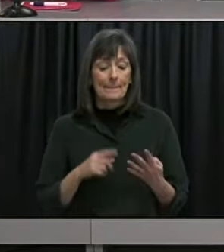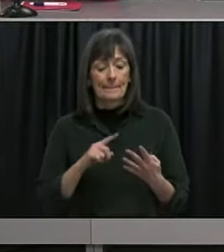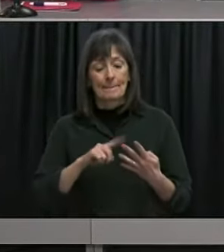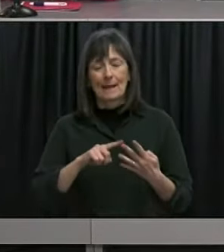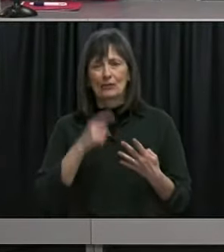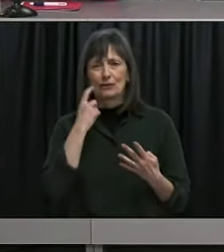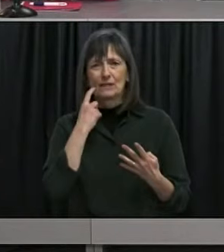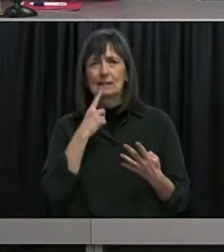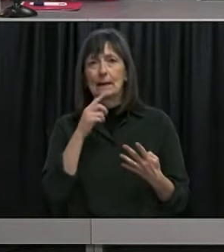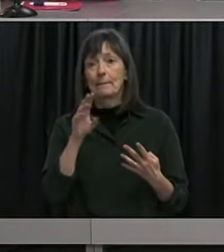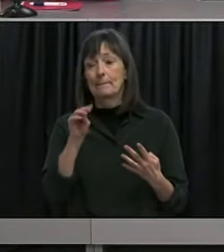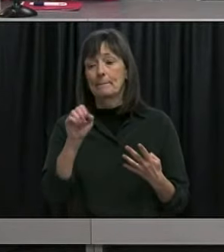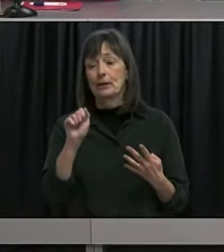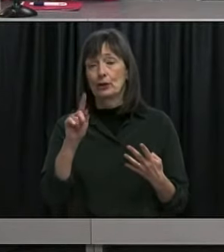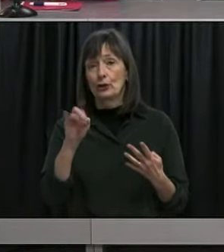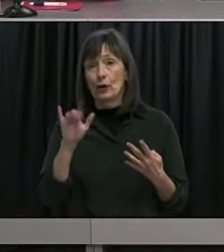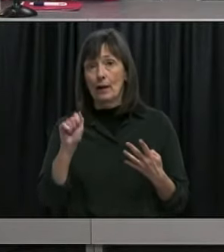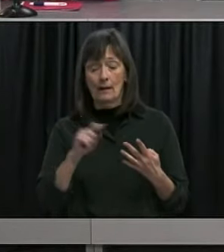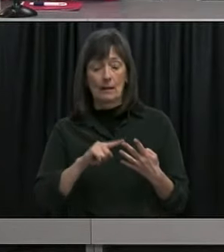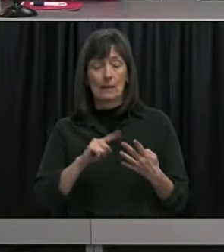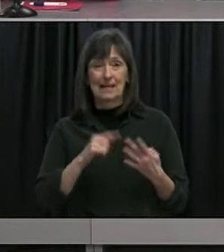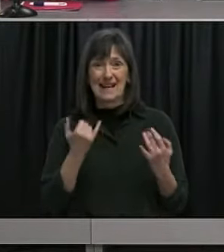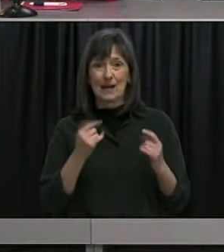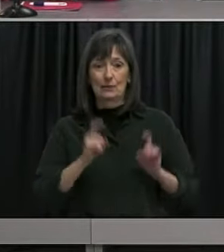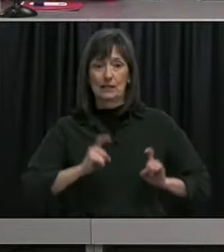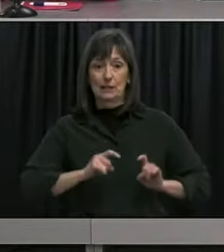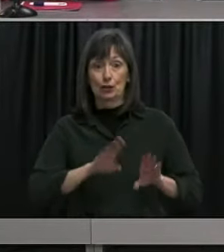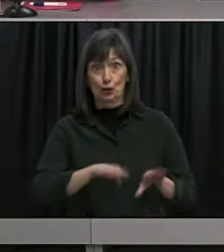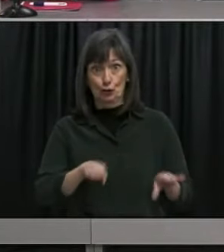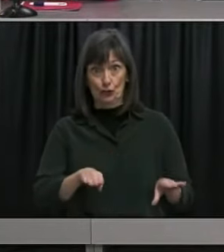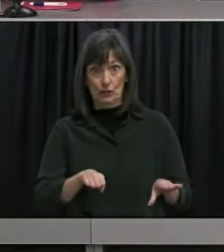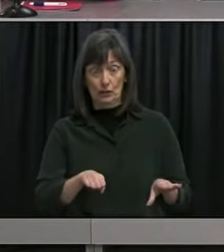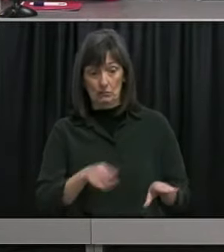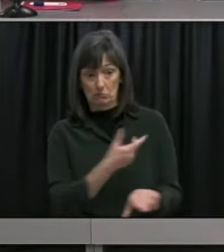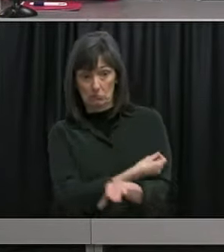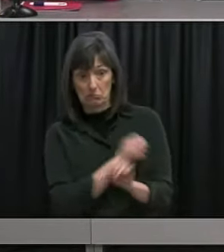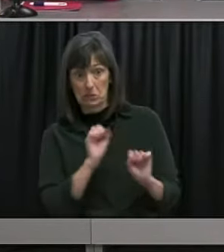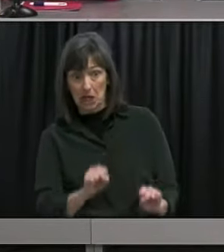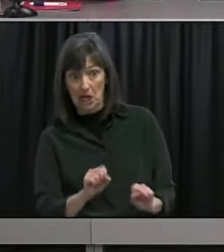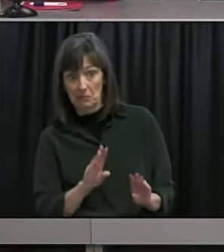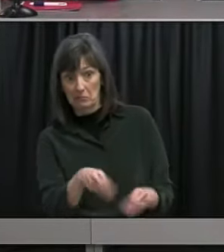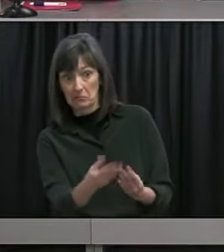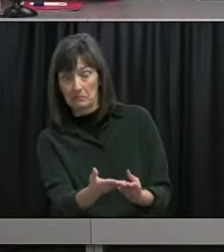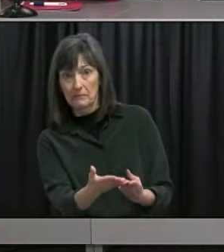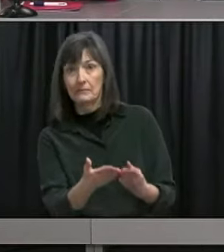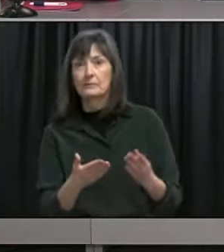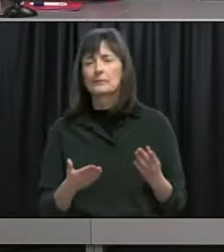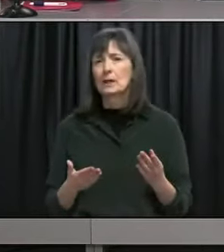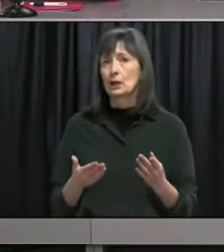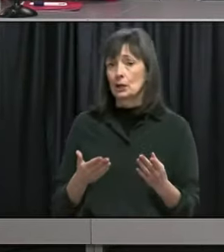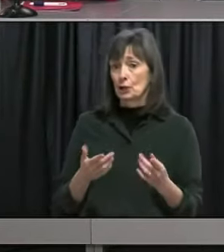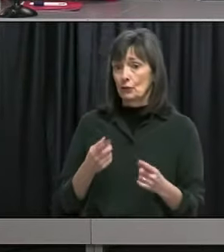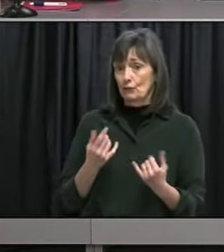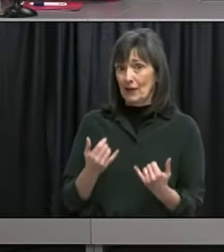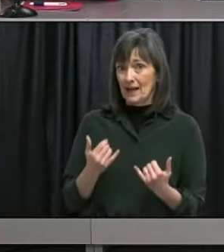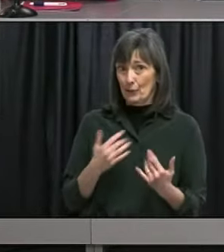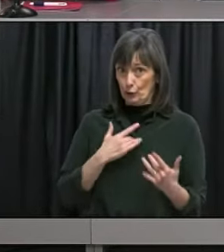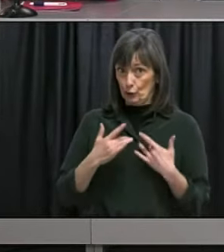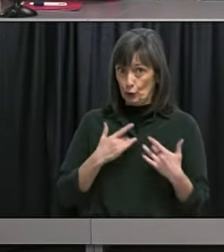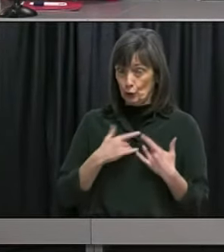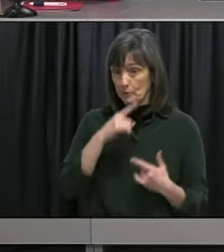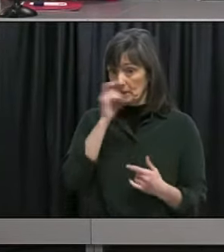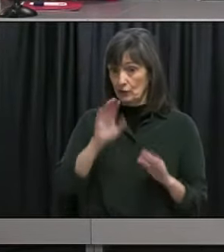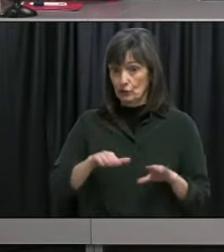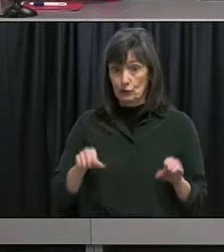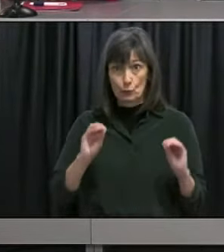on children how big of a concern is it for you especially given what we just saw today that children can't yet be vaccinated